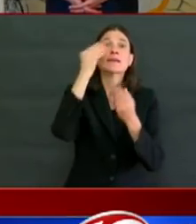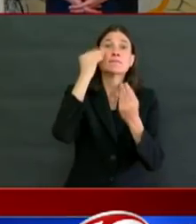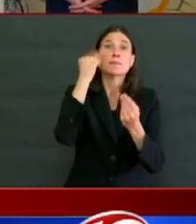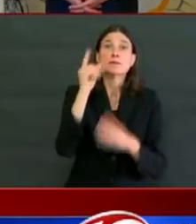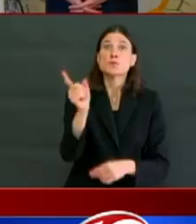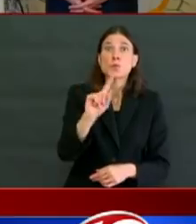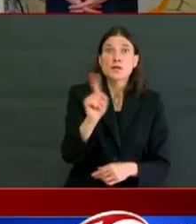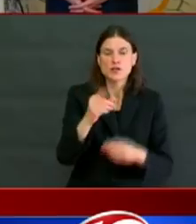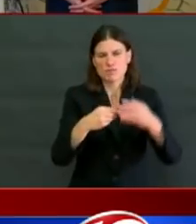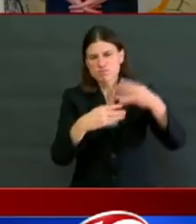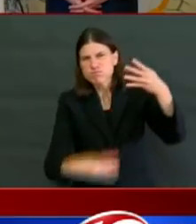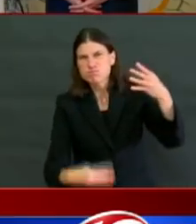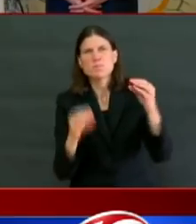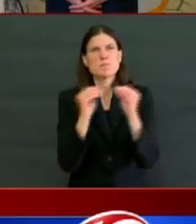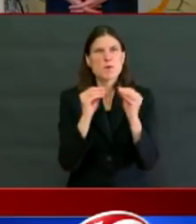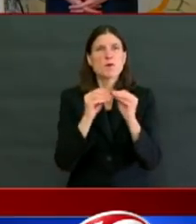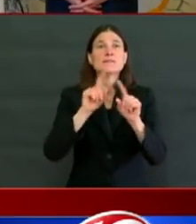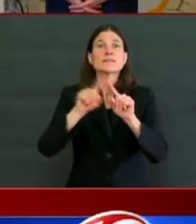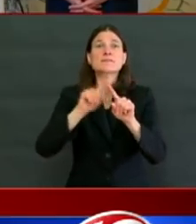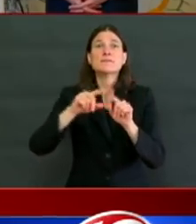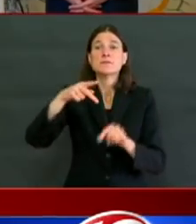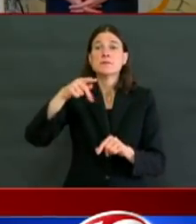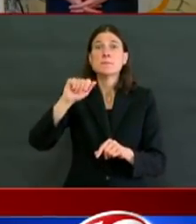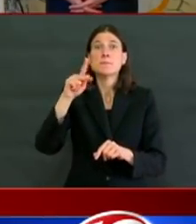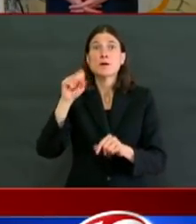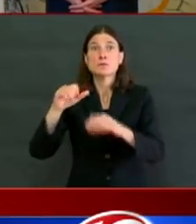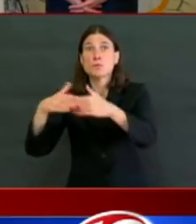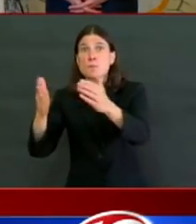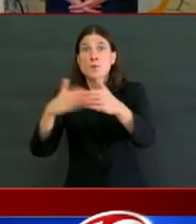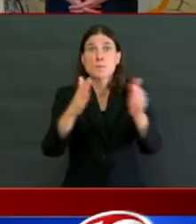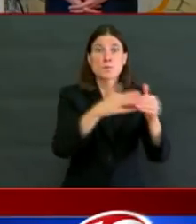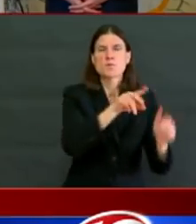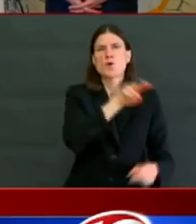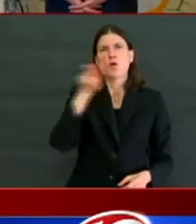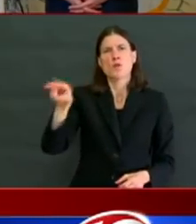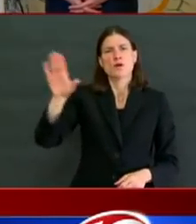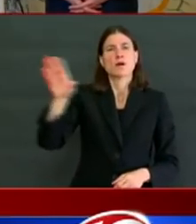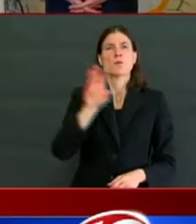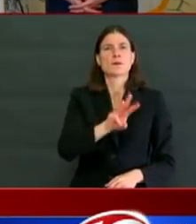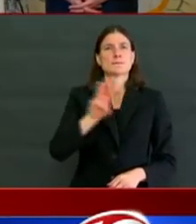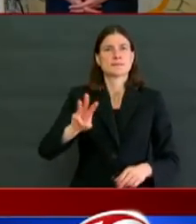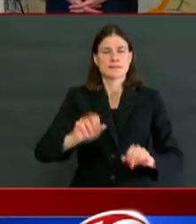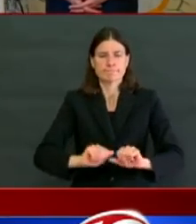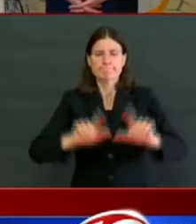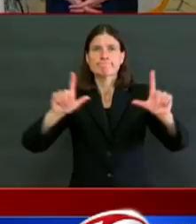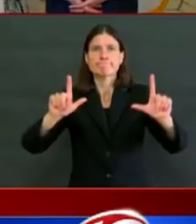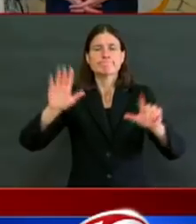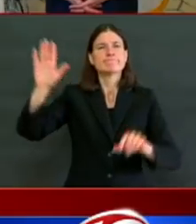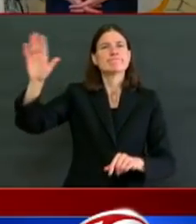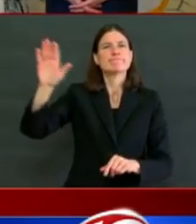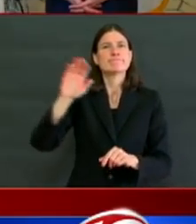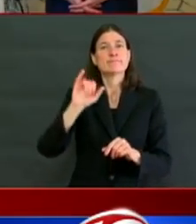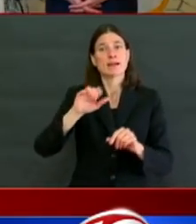that on May 9th, when we start the reopening, hopefully, those parks will be reopening.